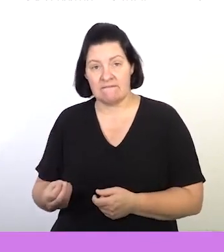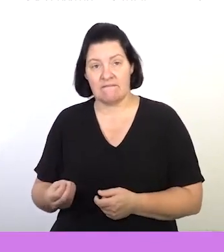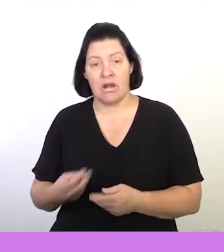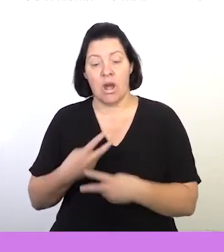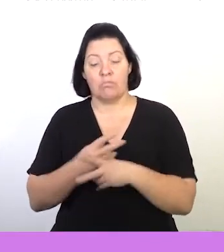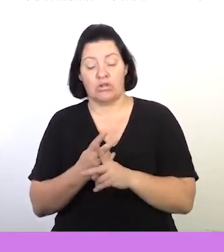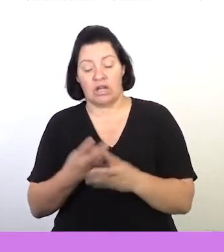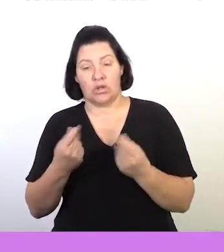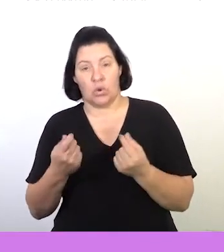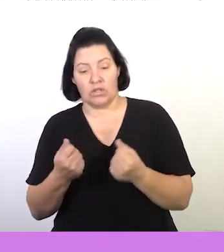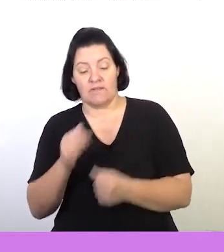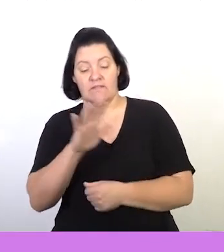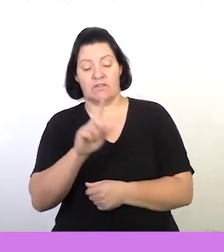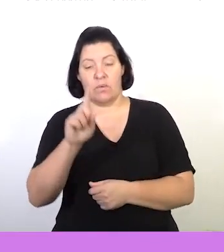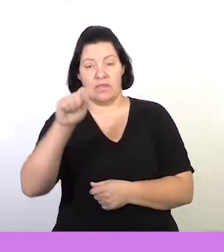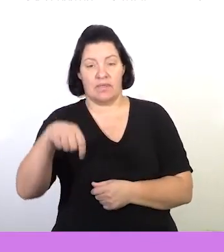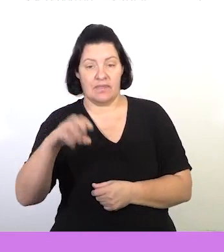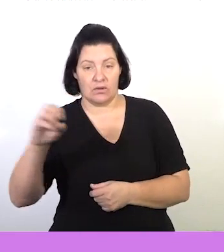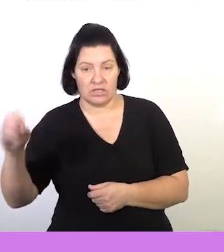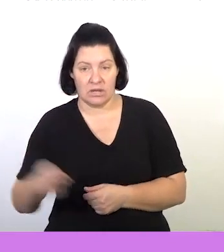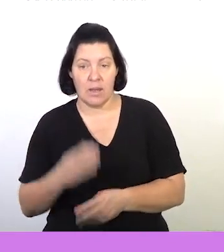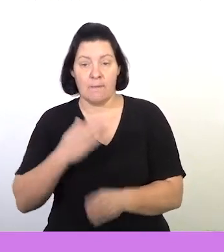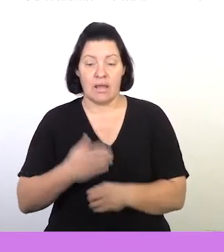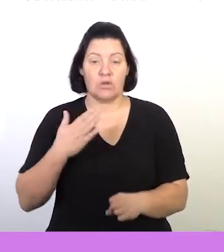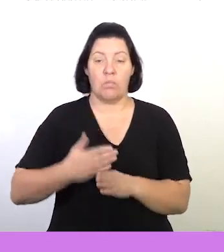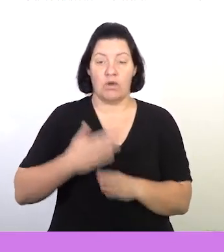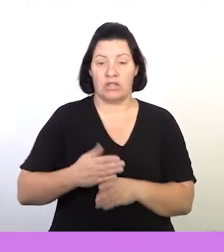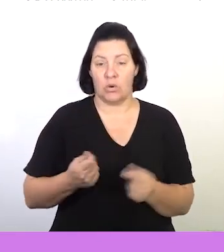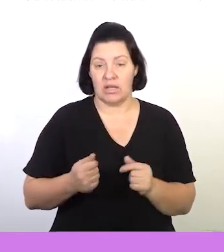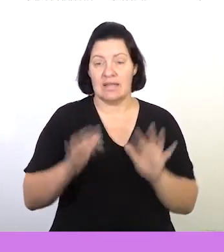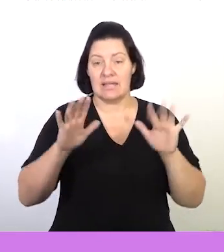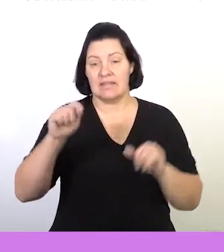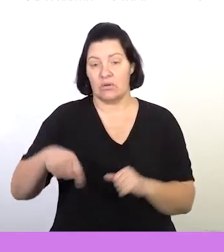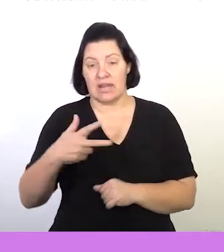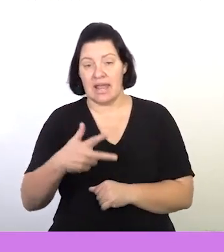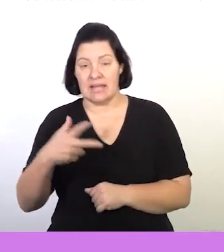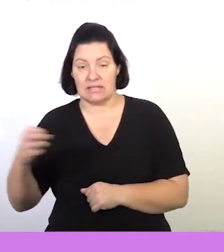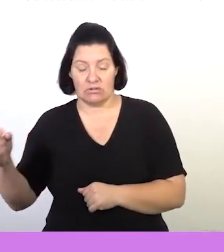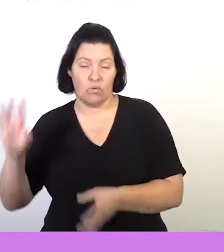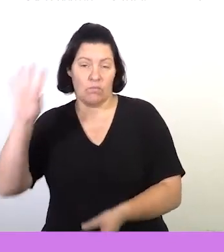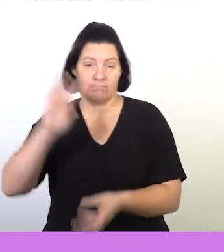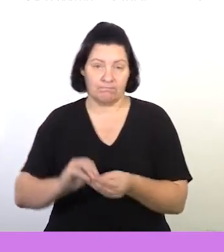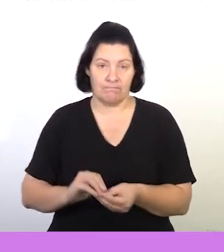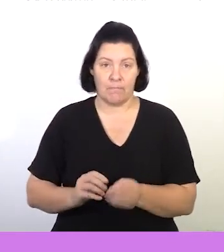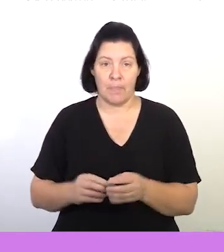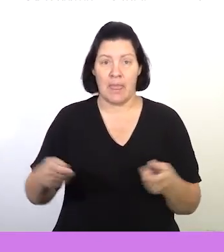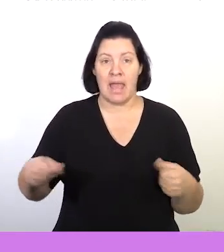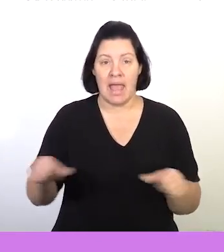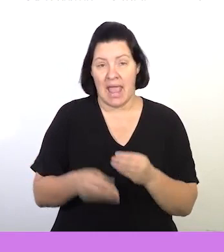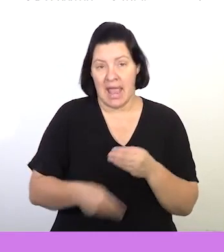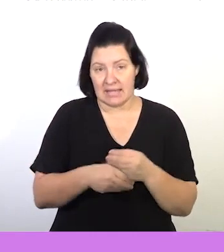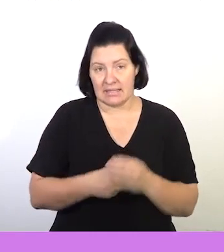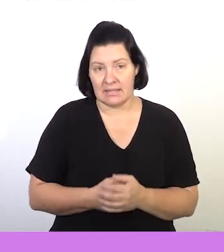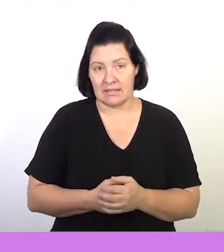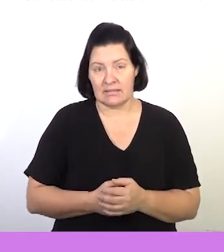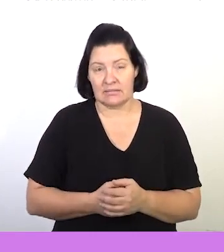of the production cost, 51,000 plus operating cost of 10,800. So I'm going to add the two together, 10